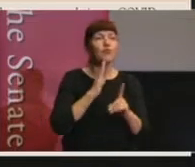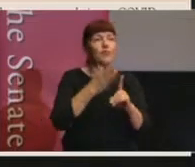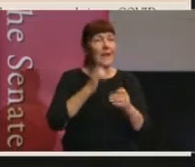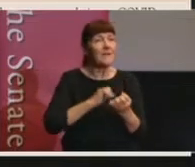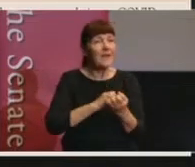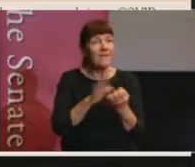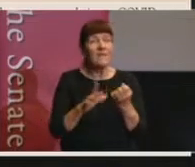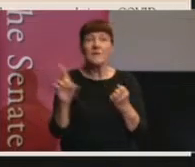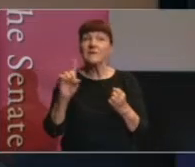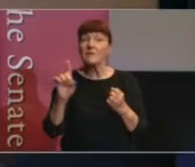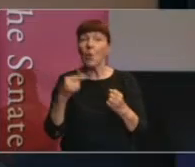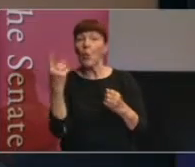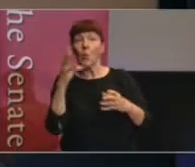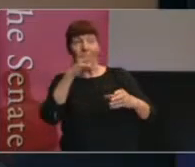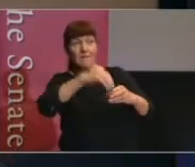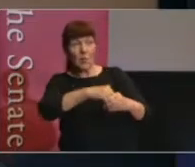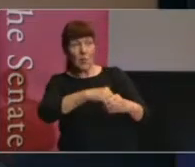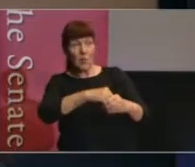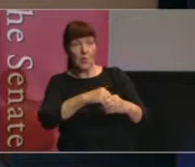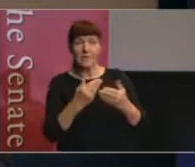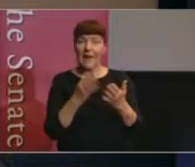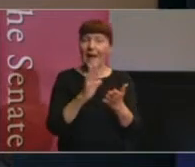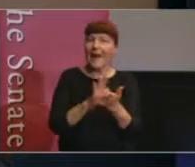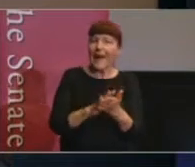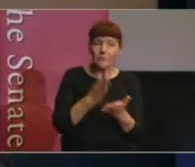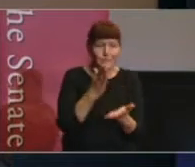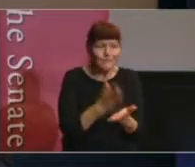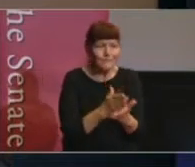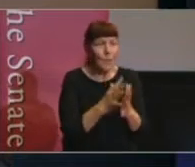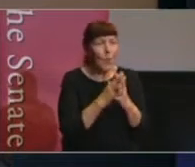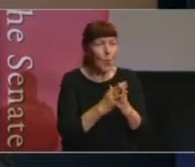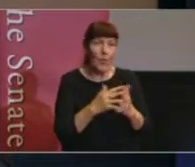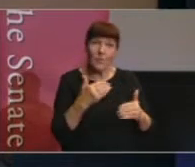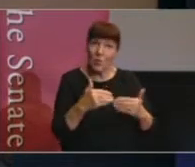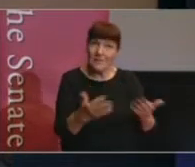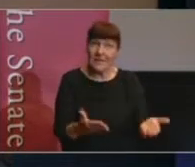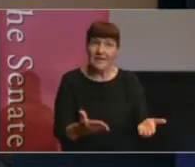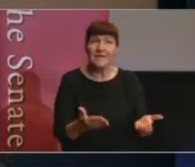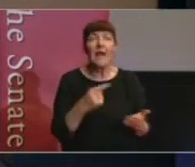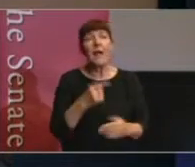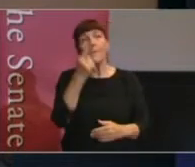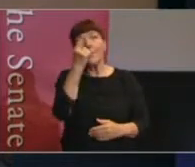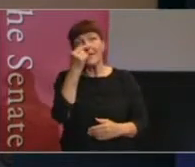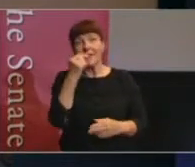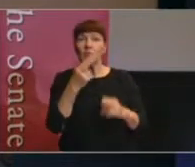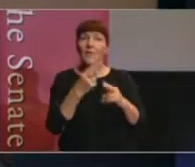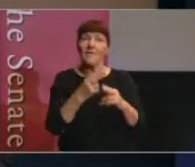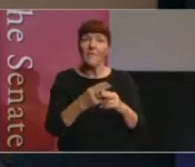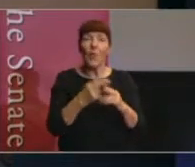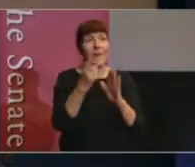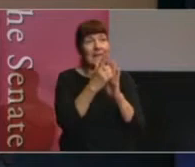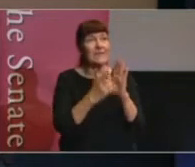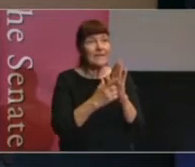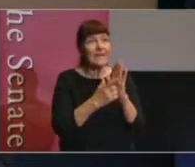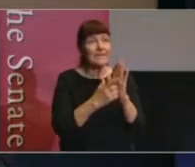like who's going to participate, how legitimate they see the process and the potential for a legislative impact.